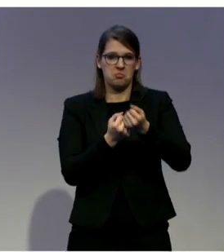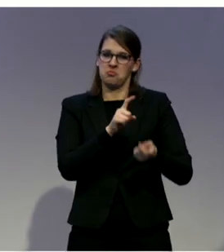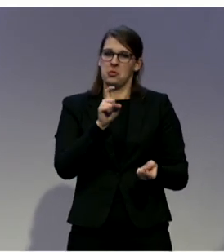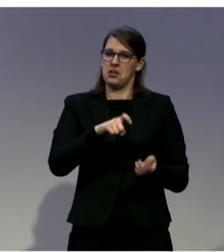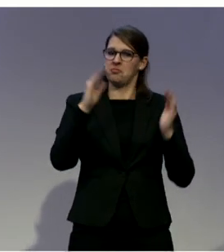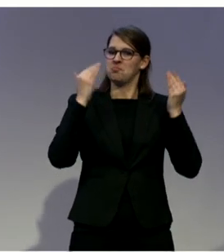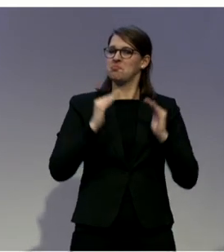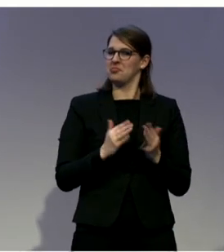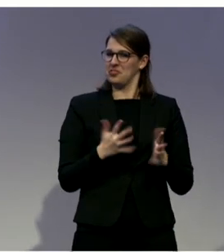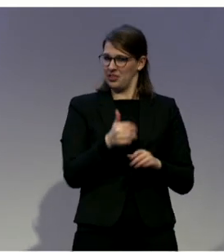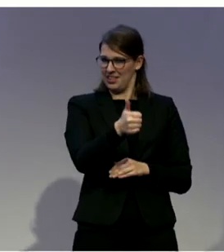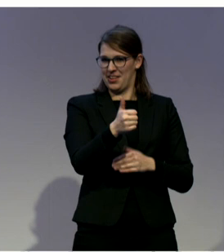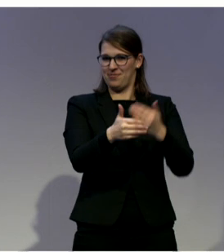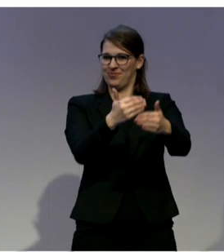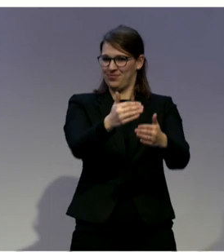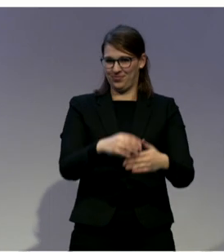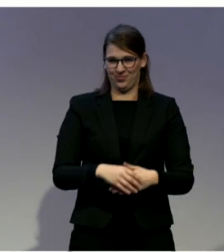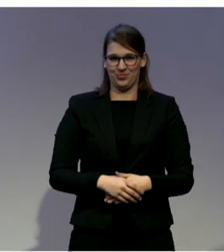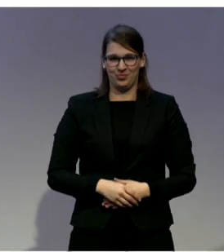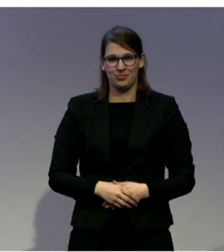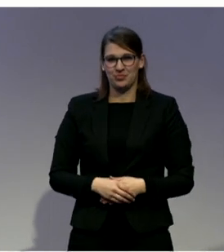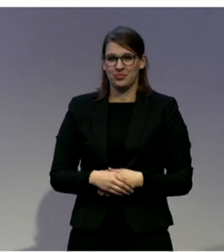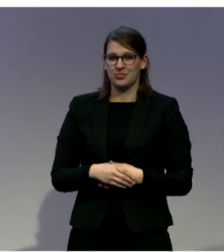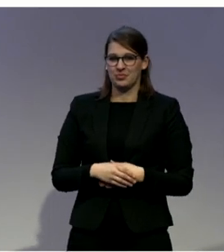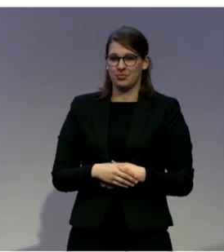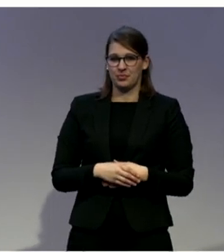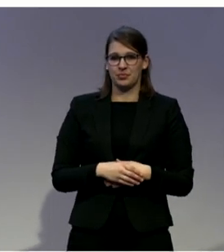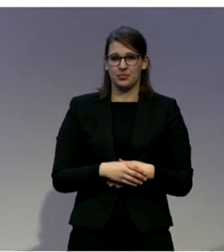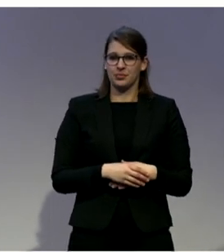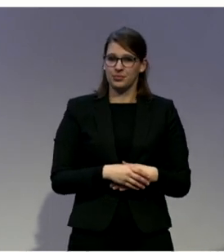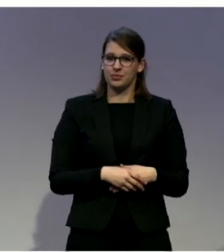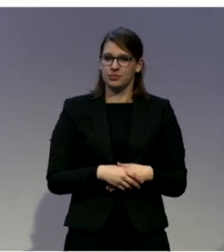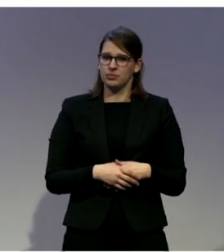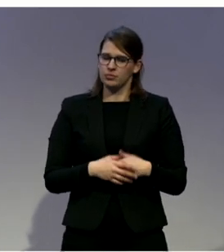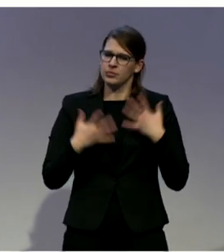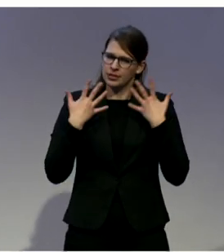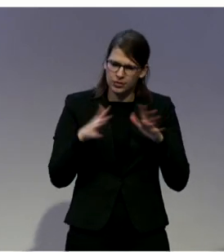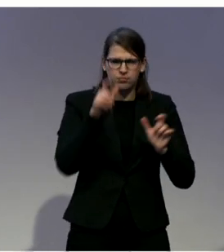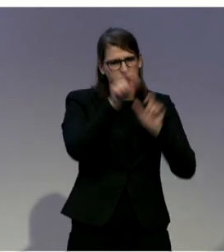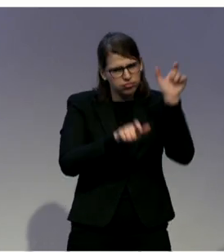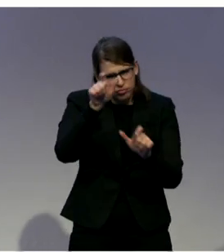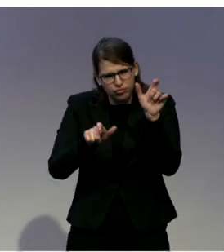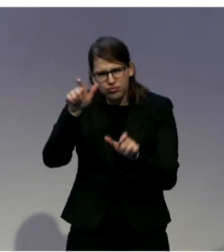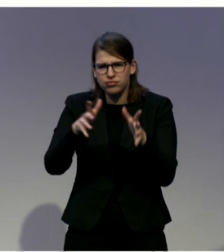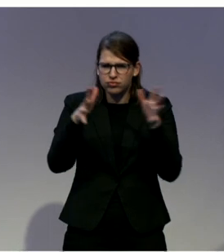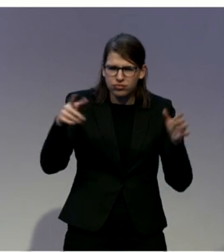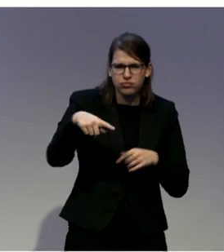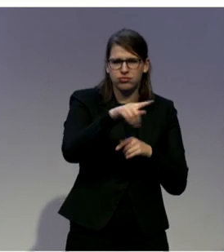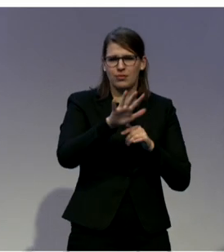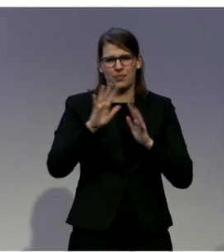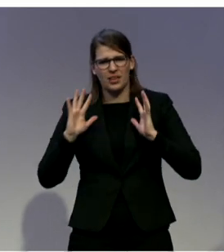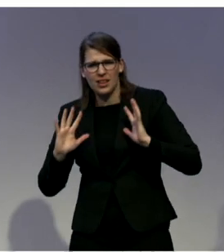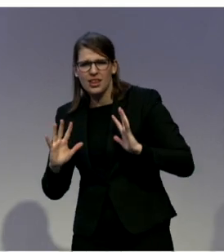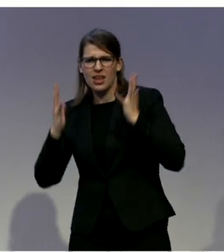many of our beneficiaries lived for most of their lives in the institution. They were brought to